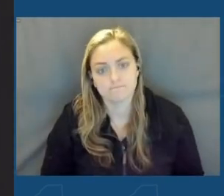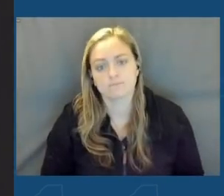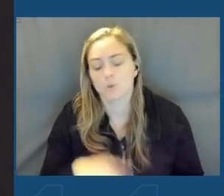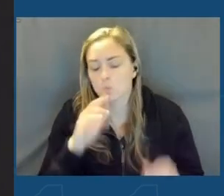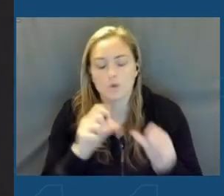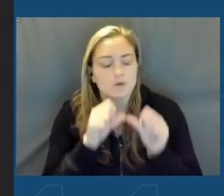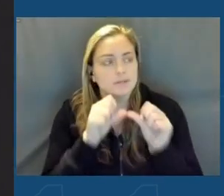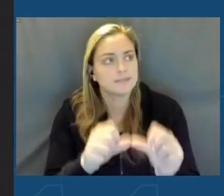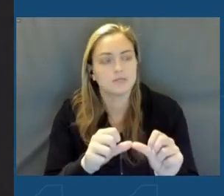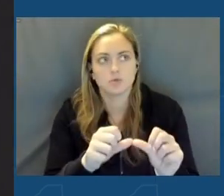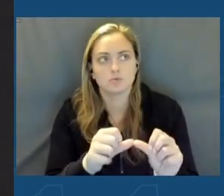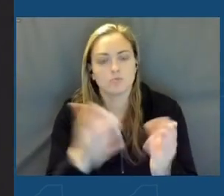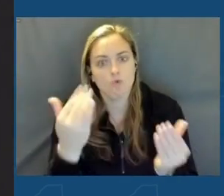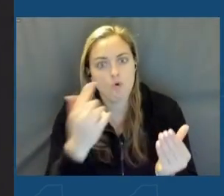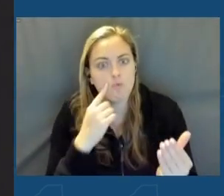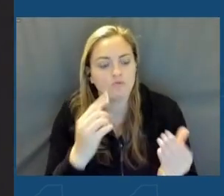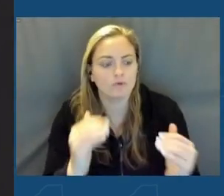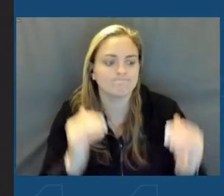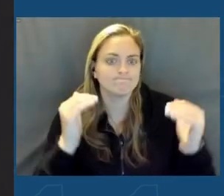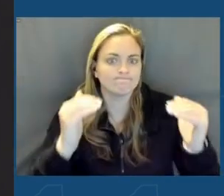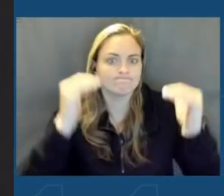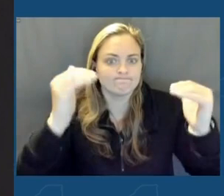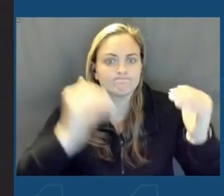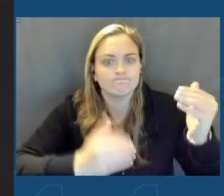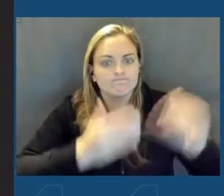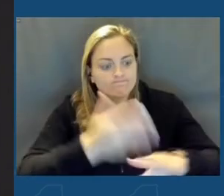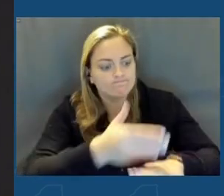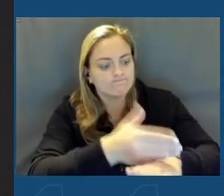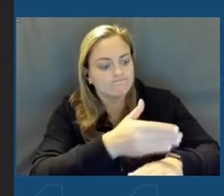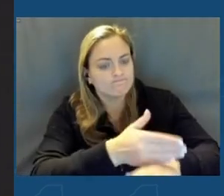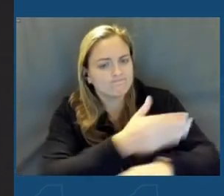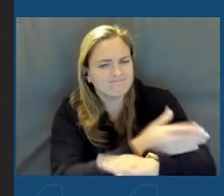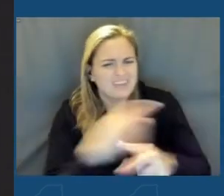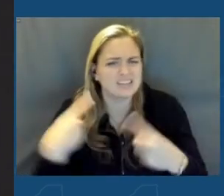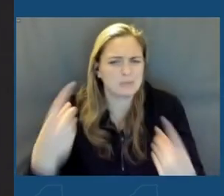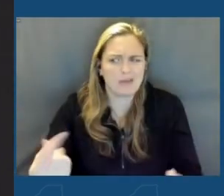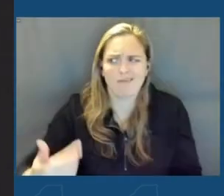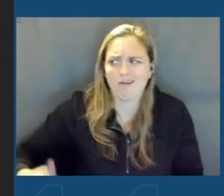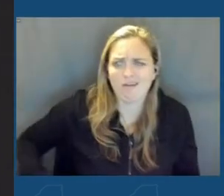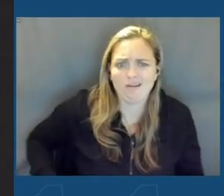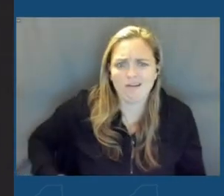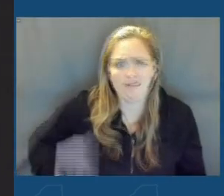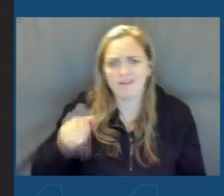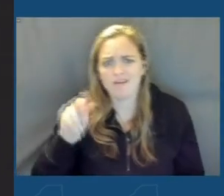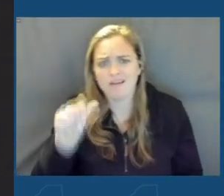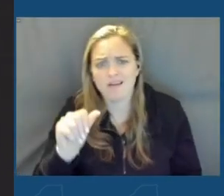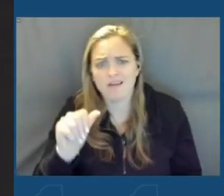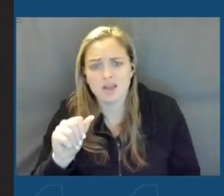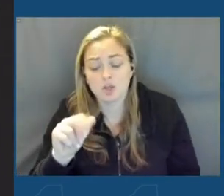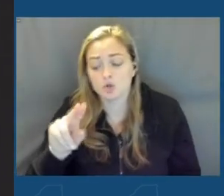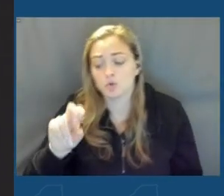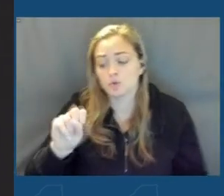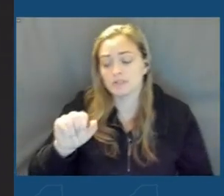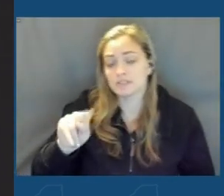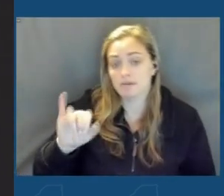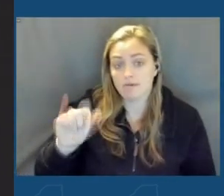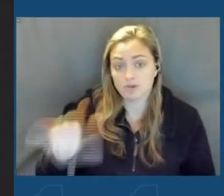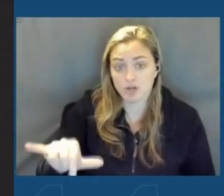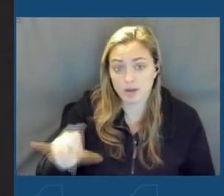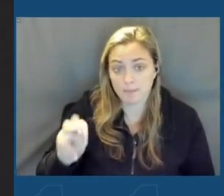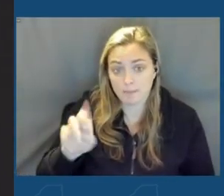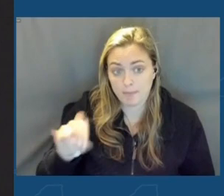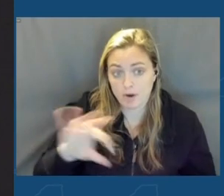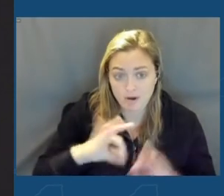to be that beacon of hope and the advancement of progress that has always been in our DNA. So to Sanjay and the Micron family,